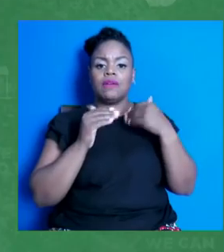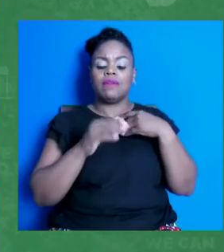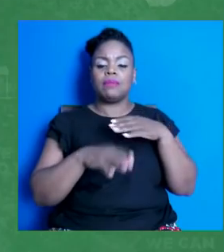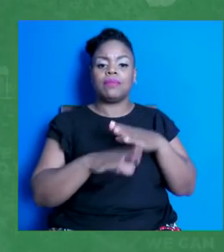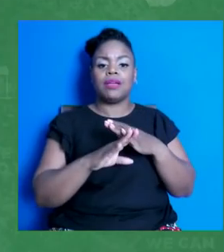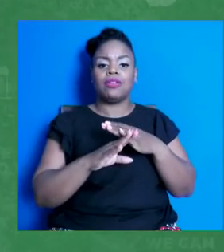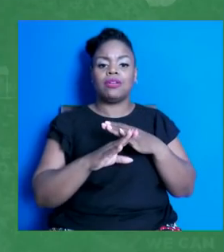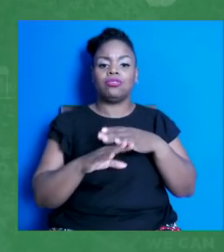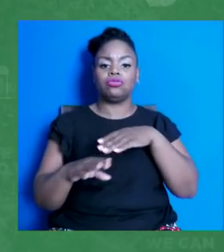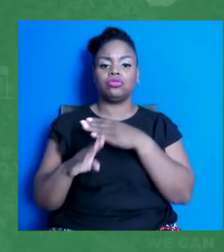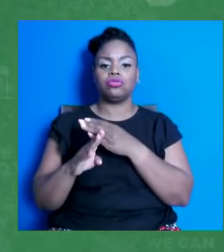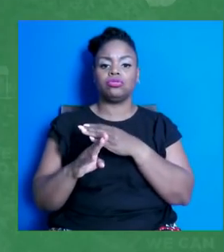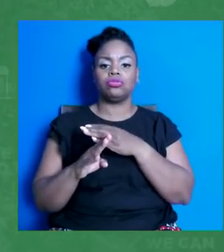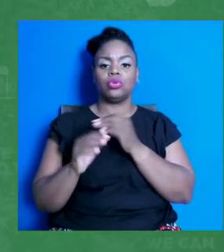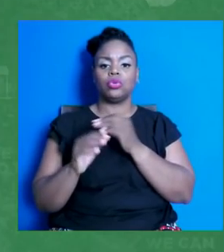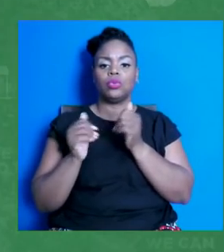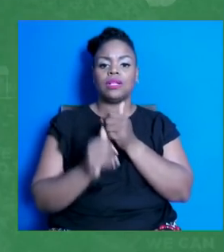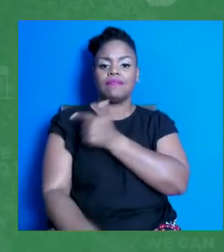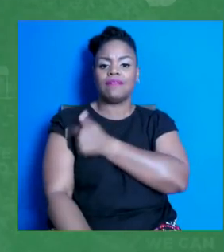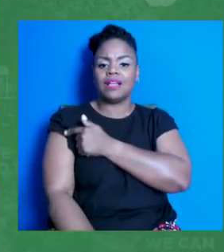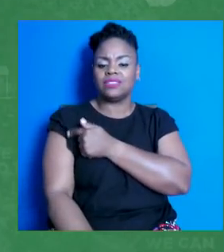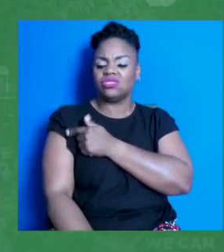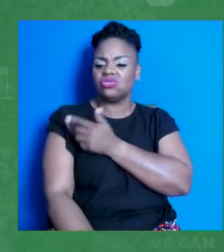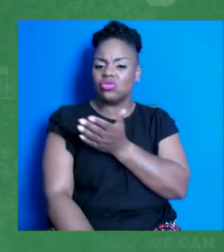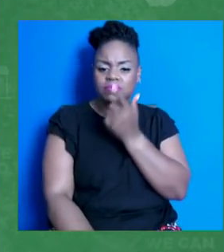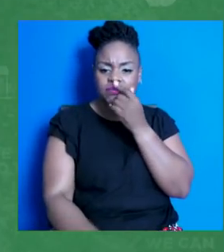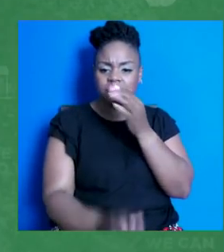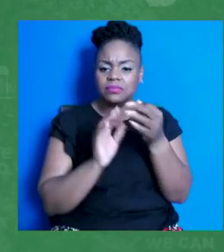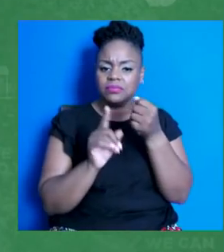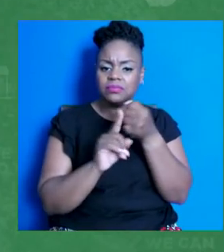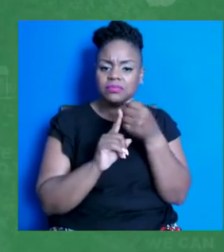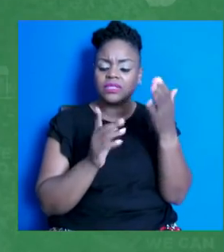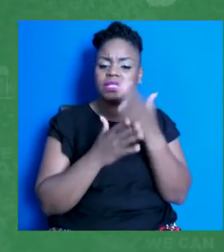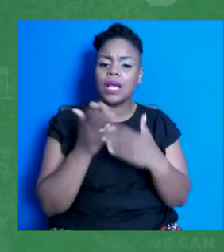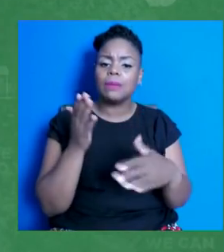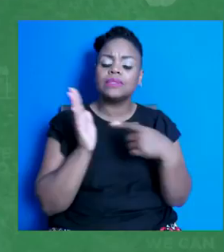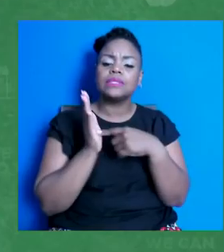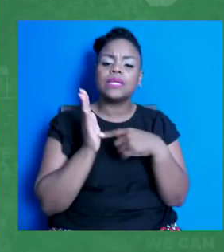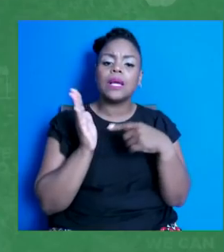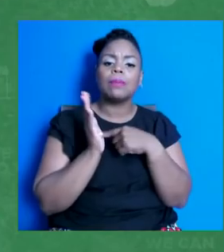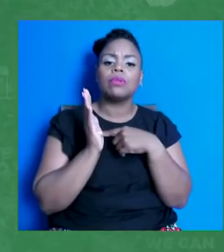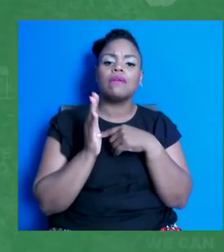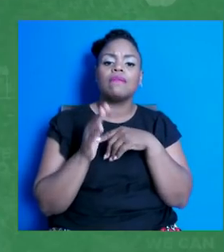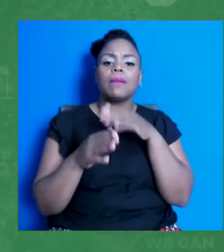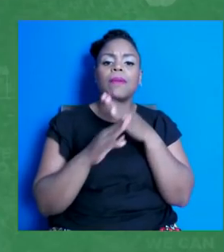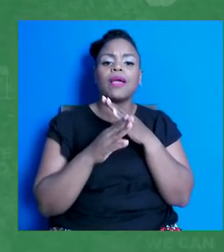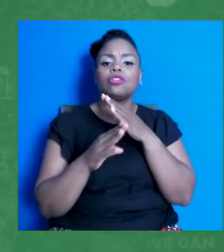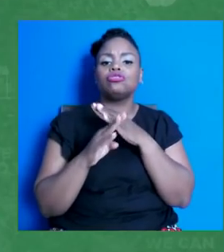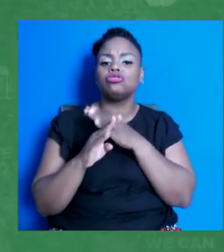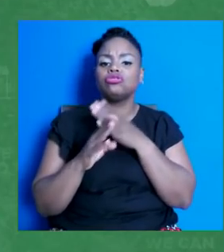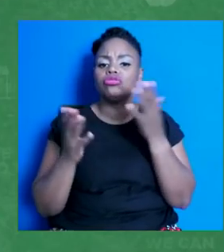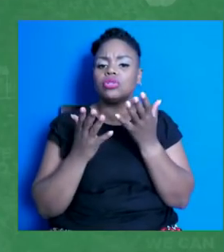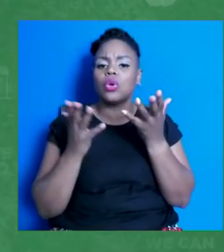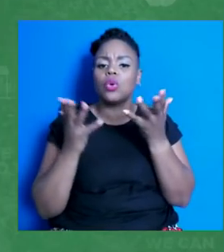What are some examples of these barriers and what has been your strategy to address them?